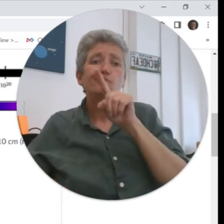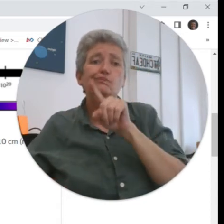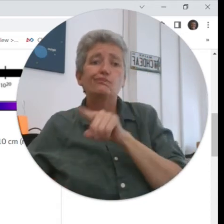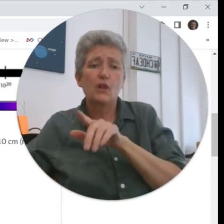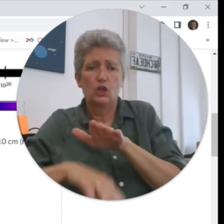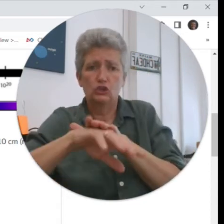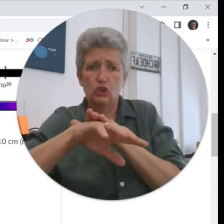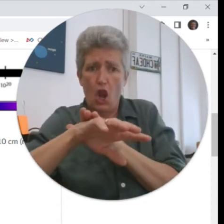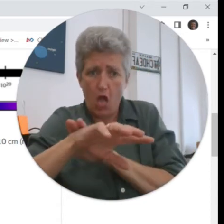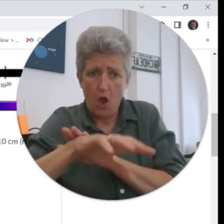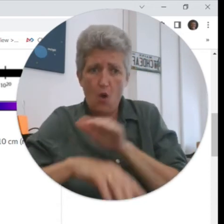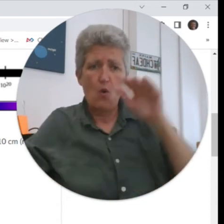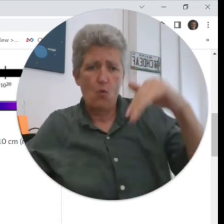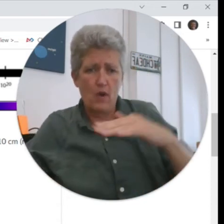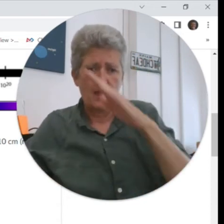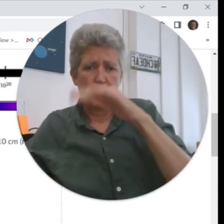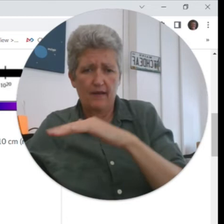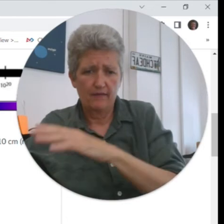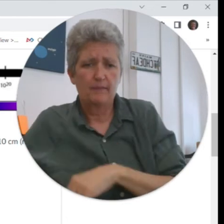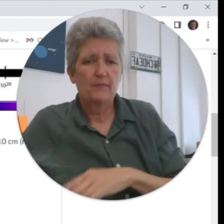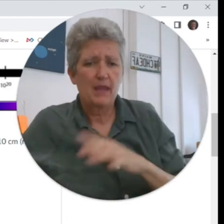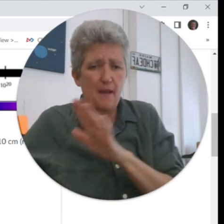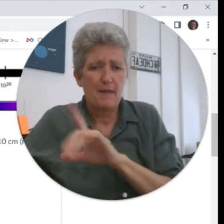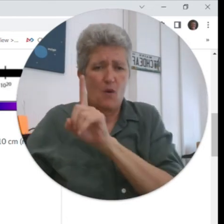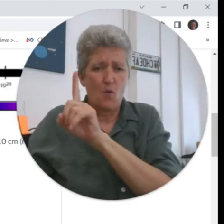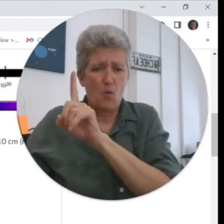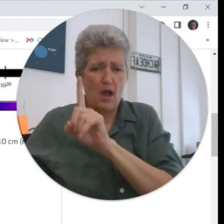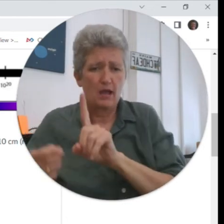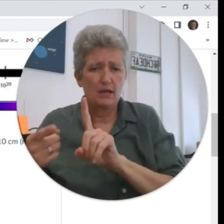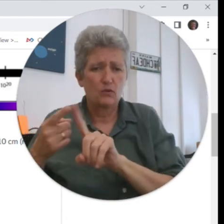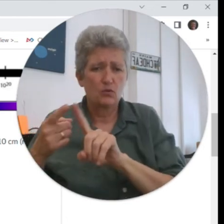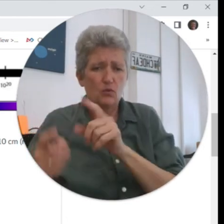it means it's very slow